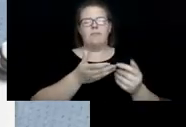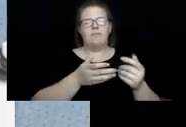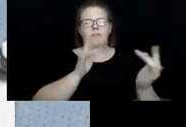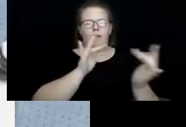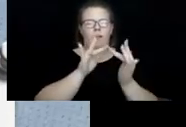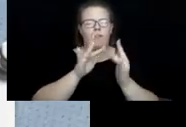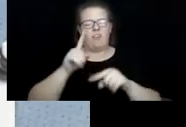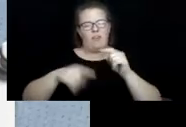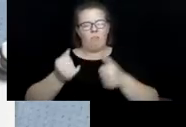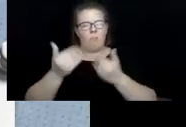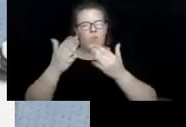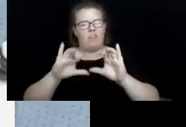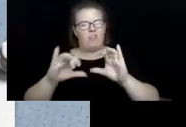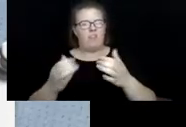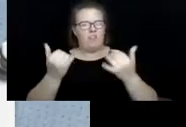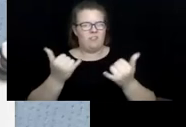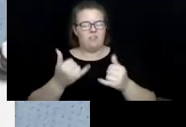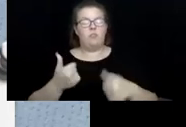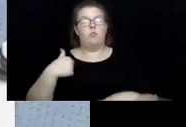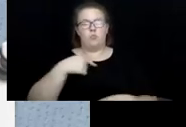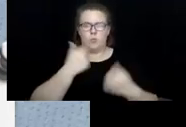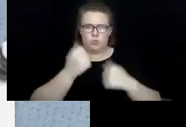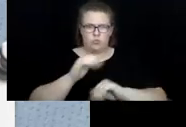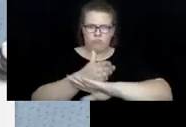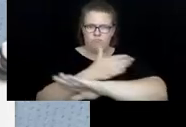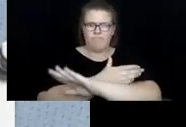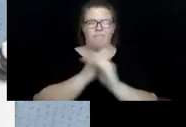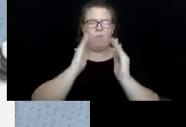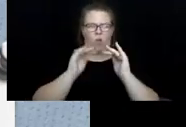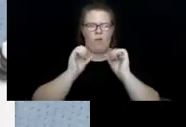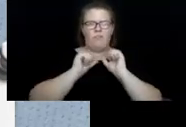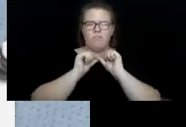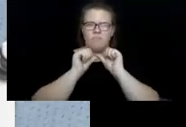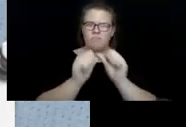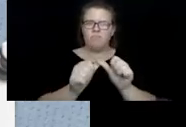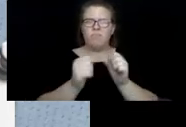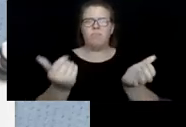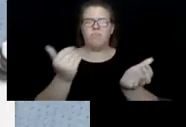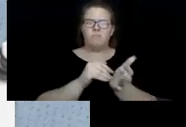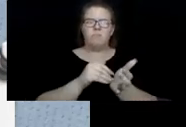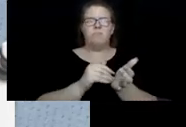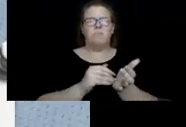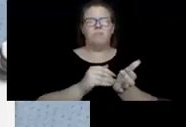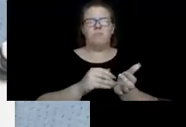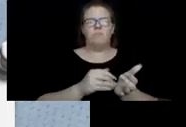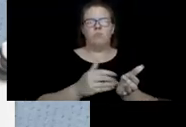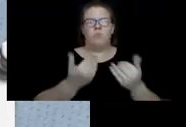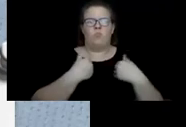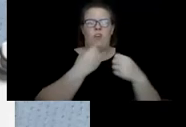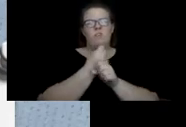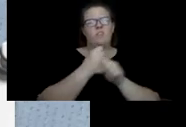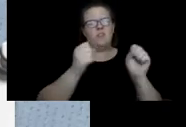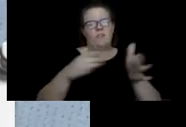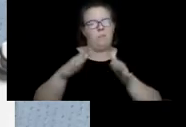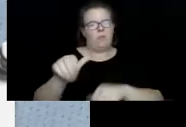time. So we're working on that. And hopefully, we will be able to resume that when we, when we have a safety plan. Our